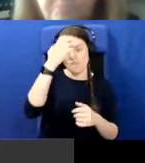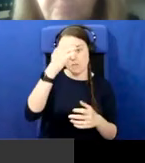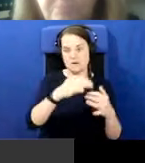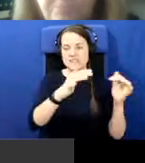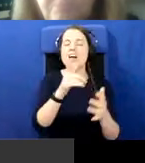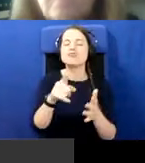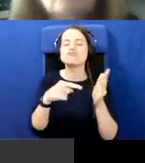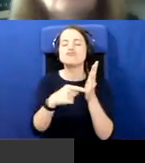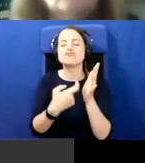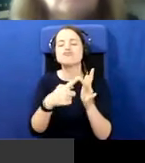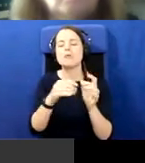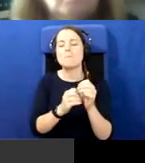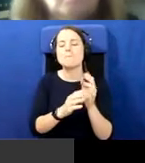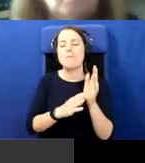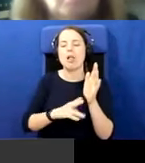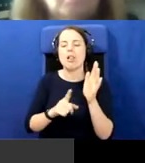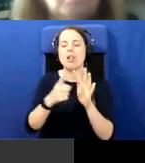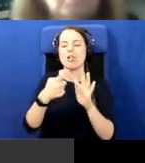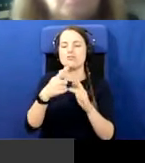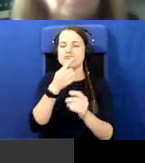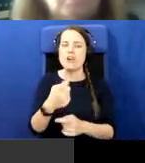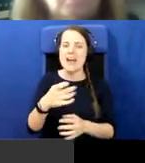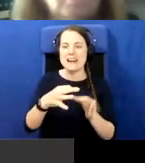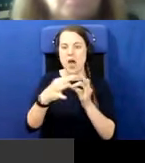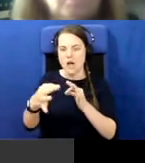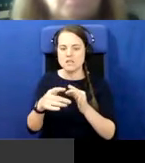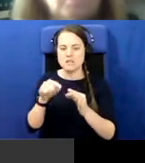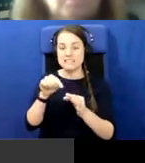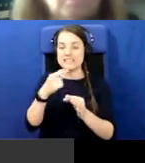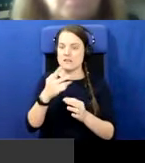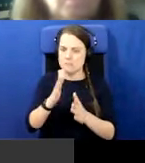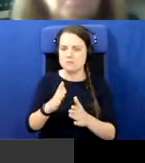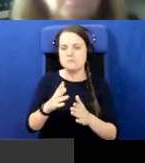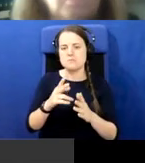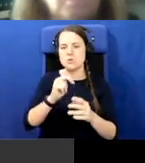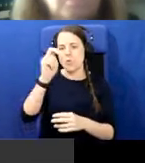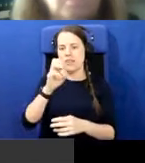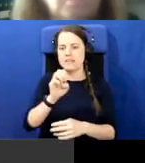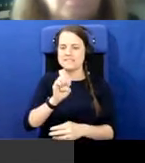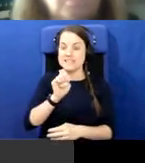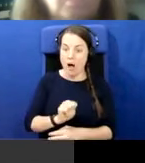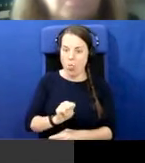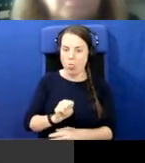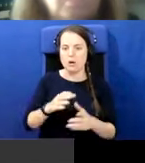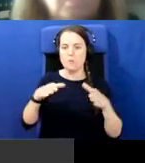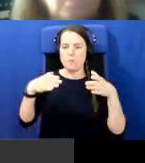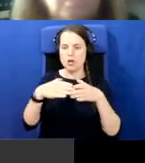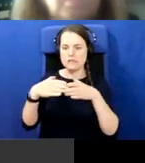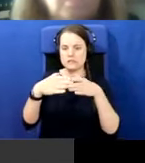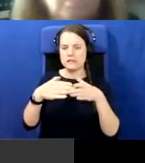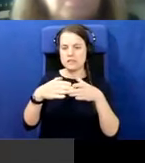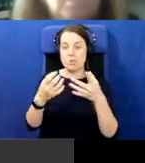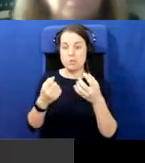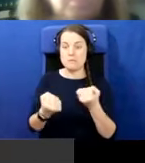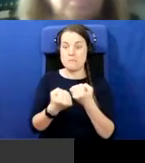in the whole negotiations was he had to have a North-South body, a Ministerial Council that was essentially powerless,